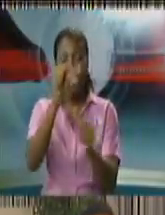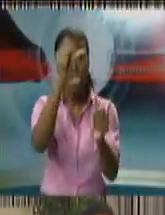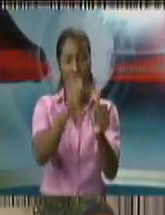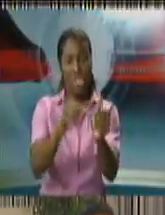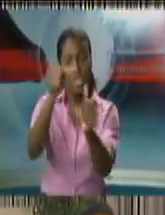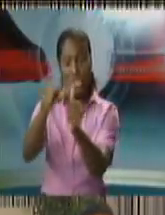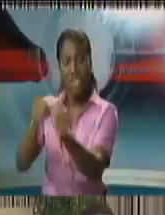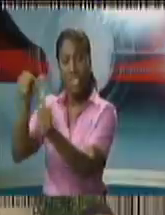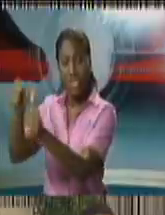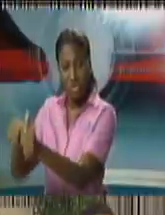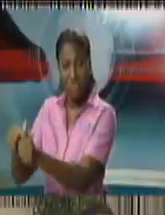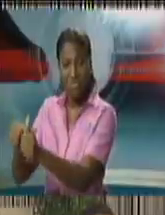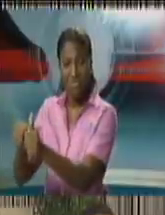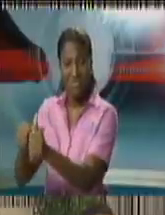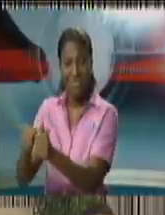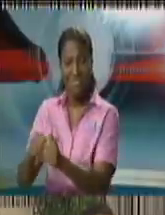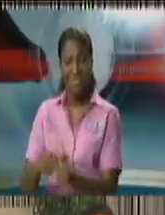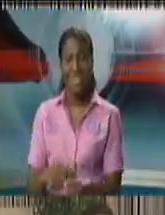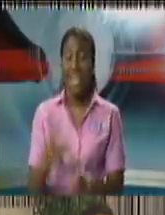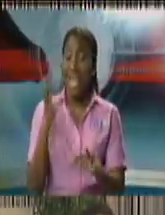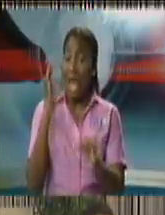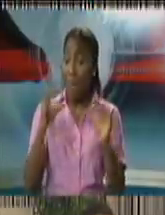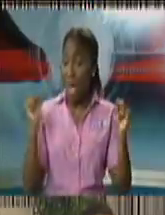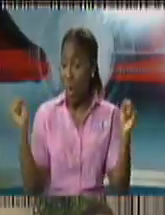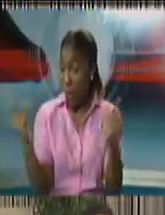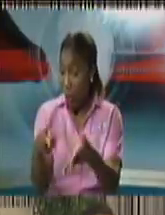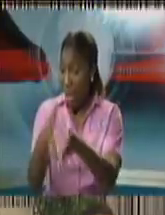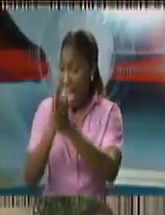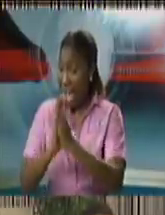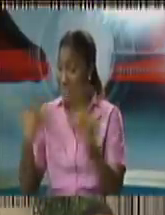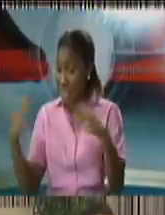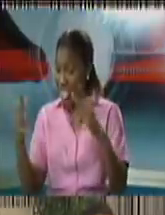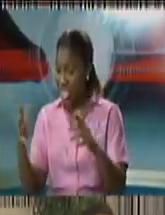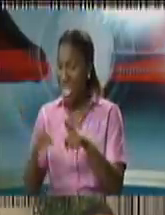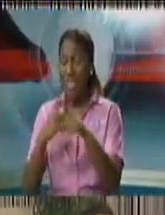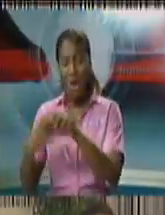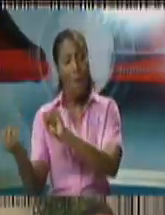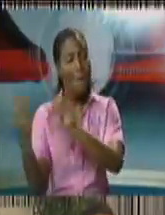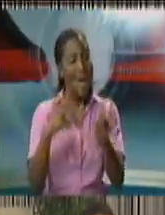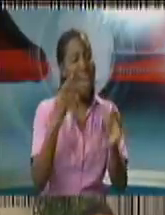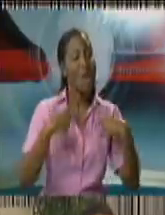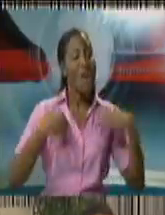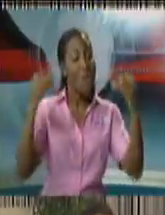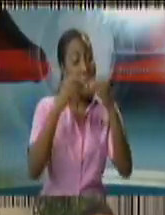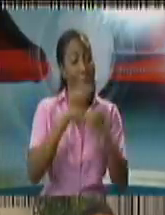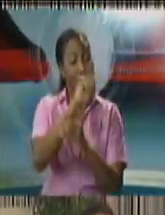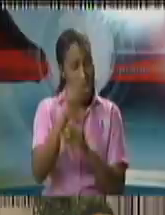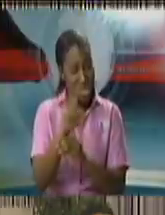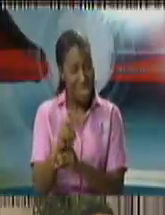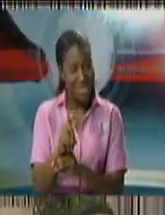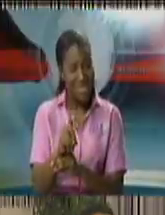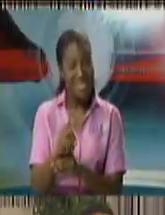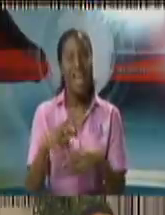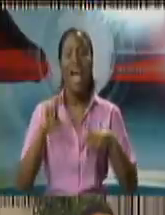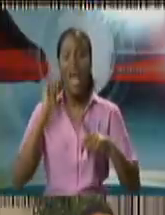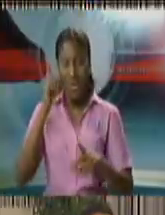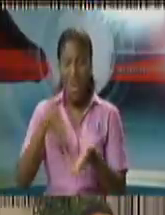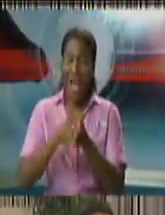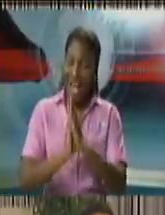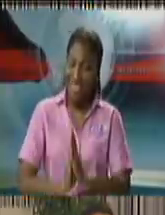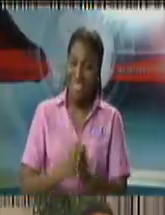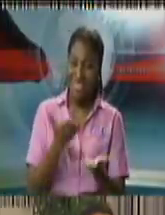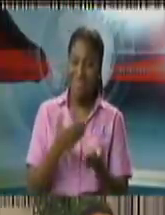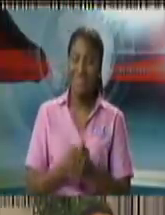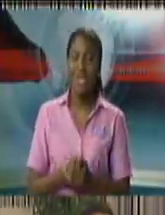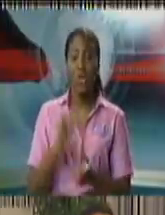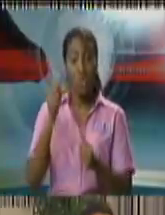media house a chance to get a maximum of two questions in and once we have completed the pool and time allows I will come back to you let